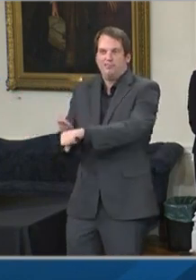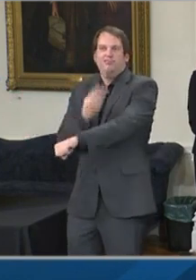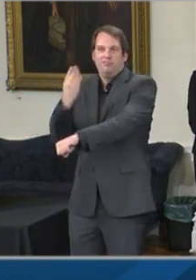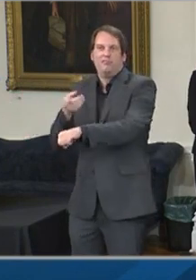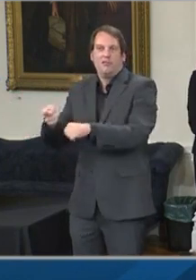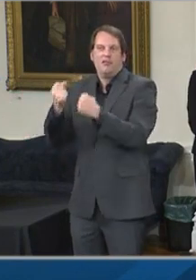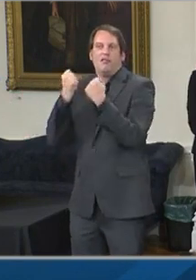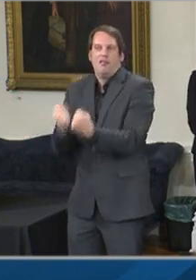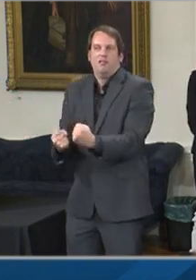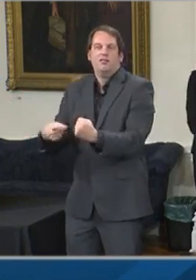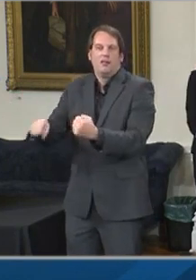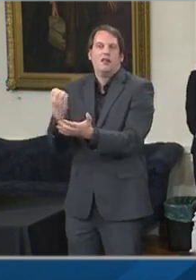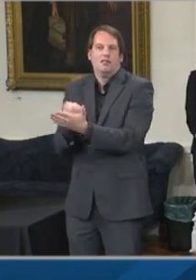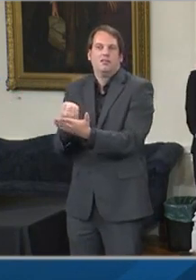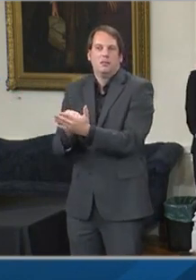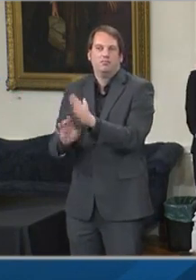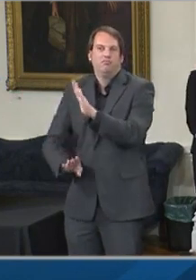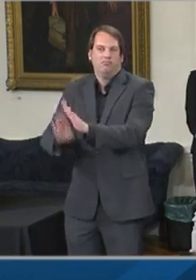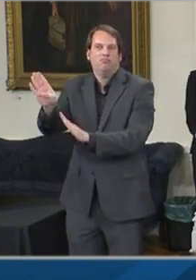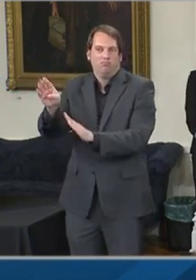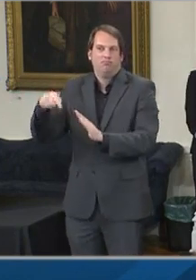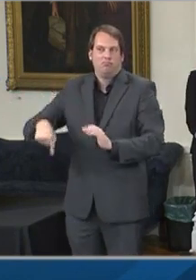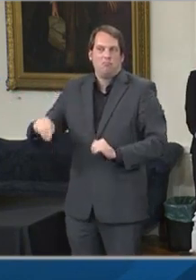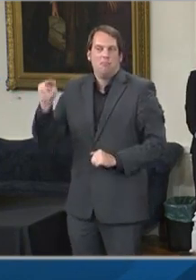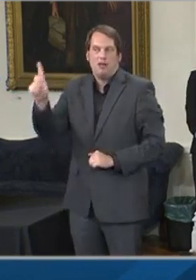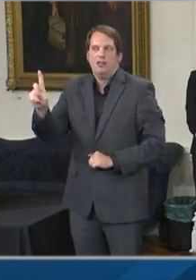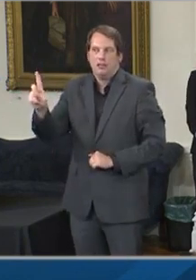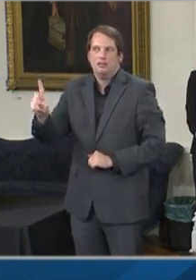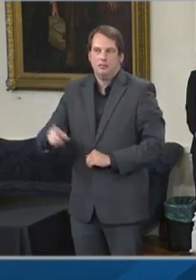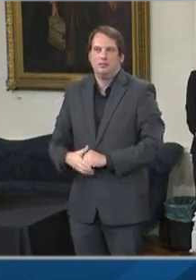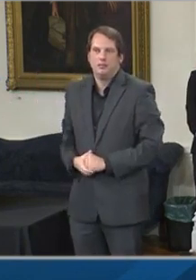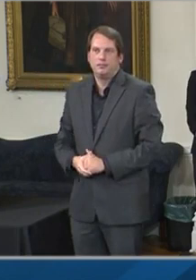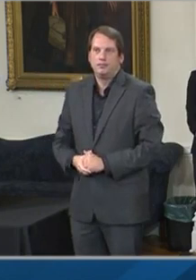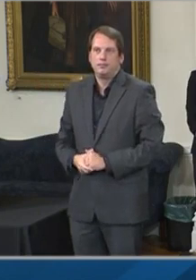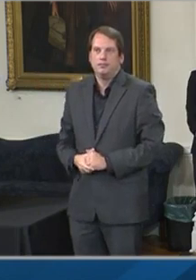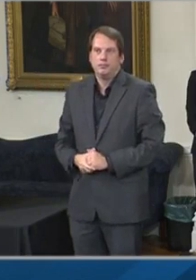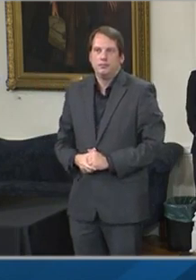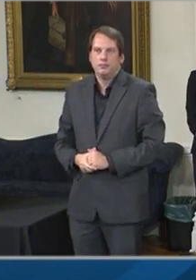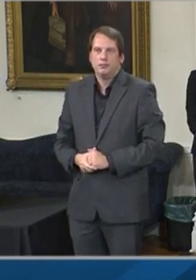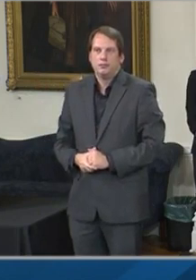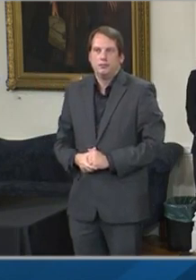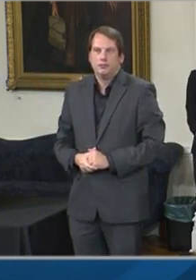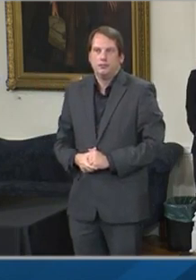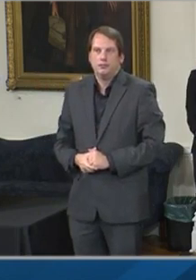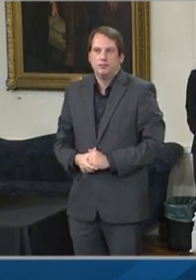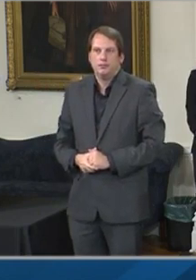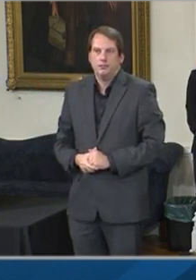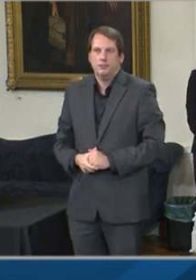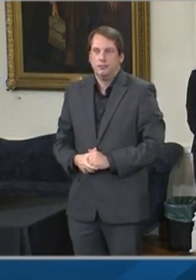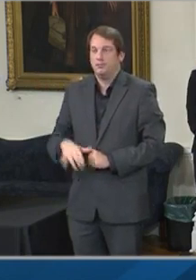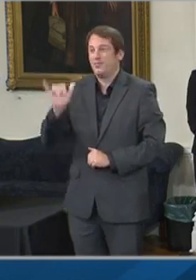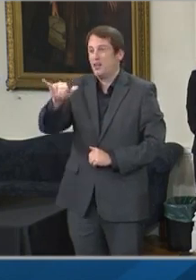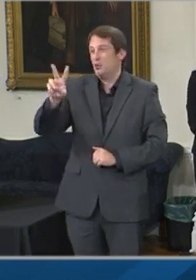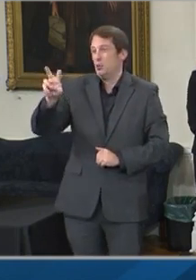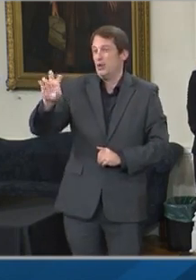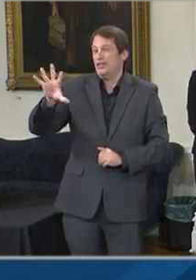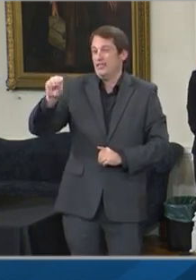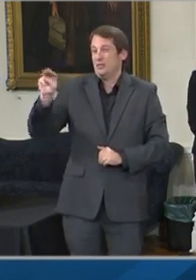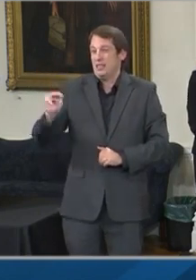This new $250 million investment will fund a combination